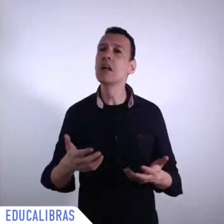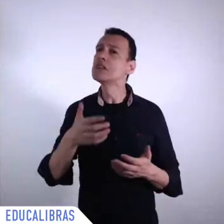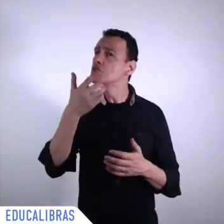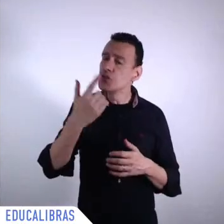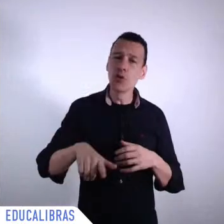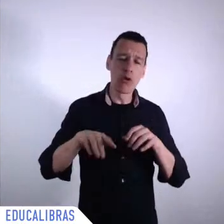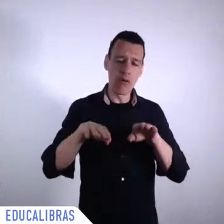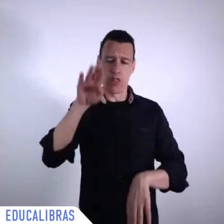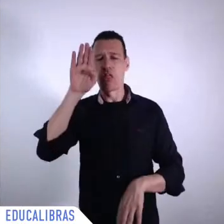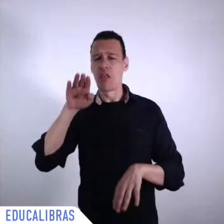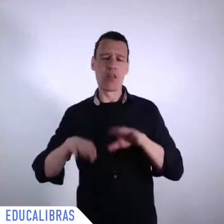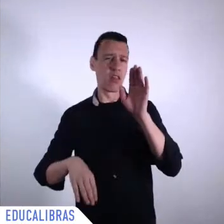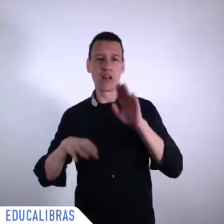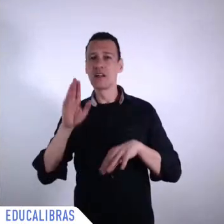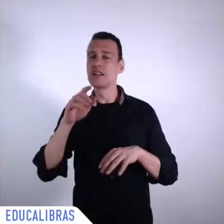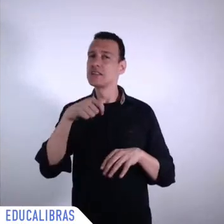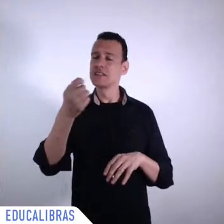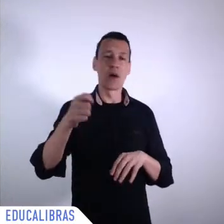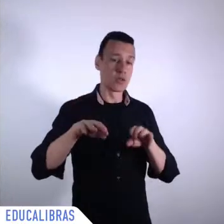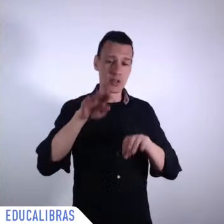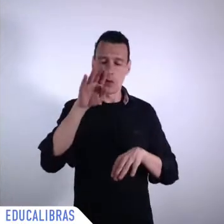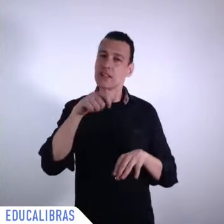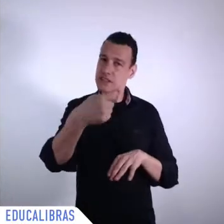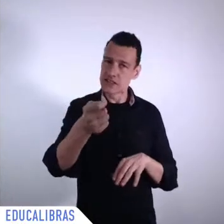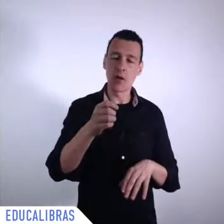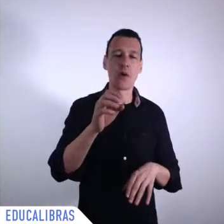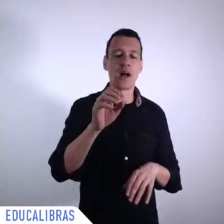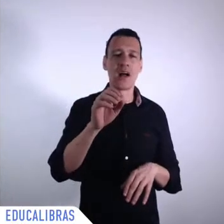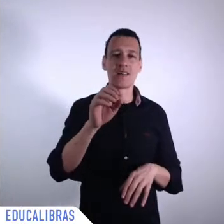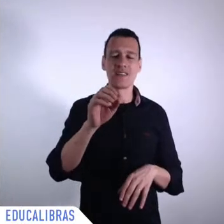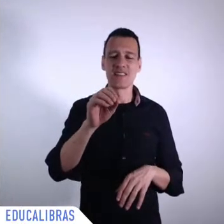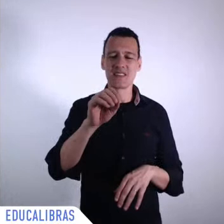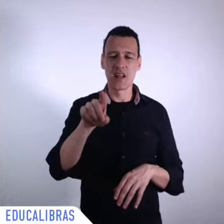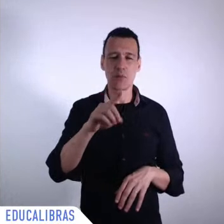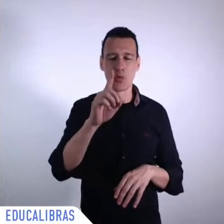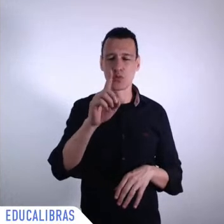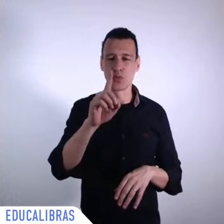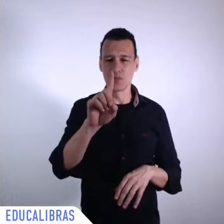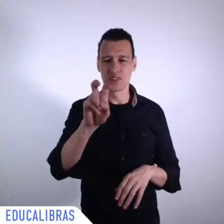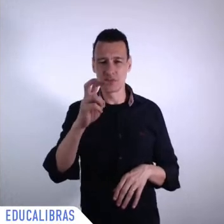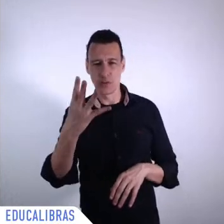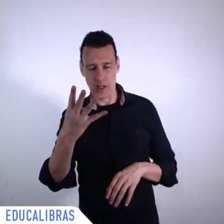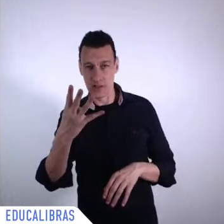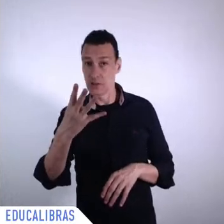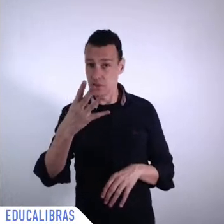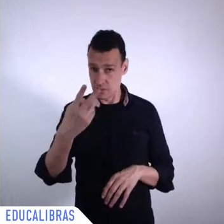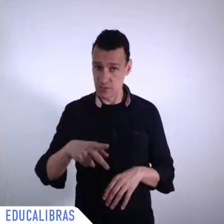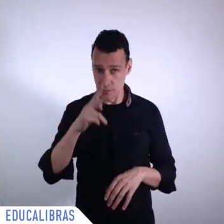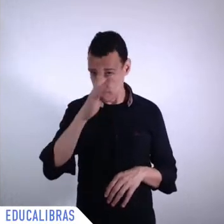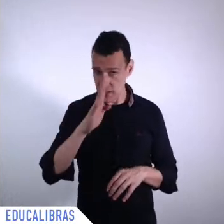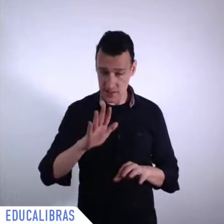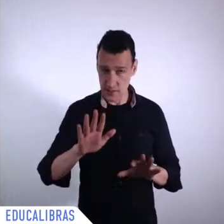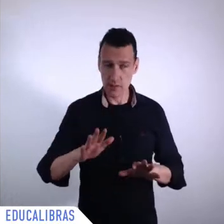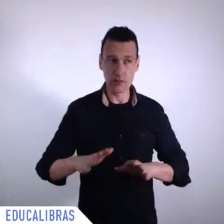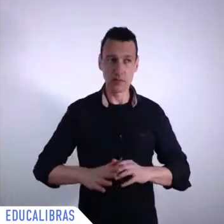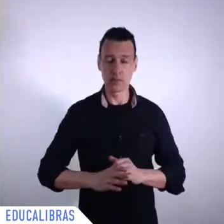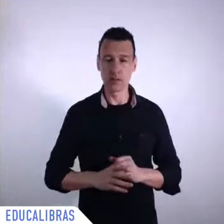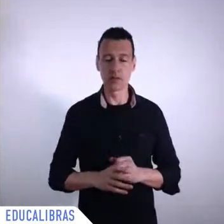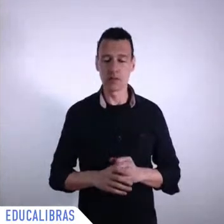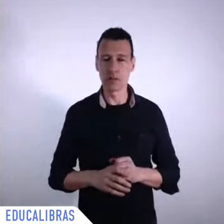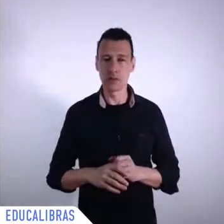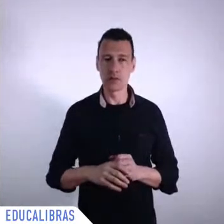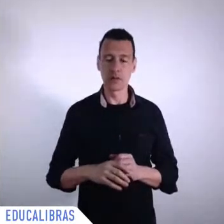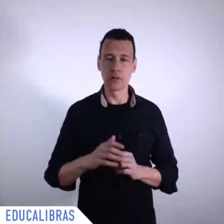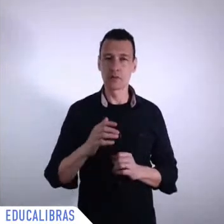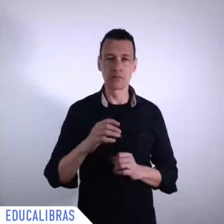because of the crisis we think that that level of income inequality will go up by about